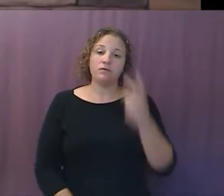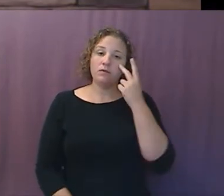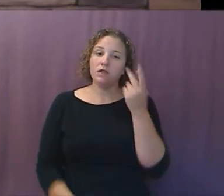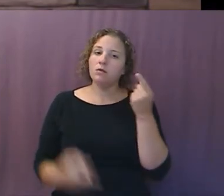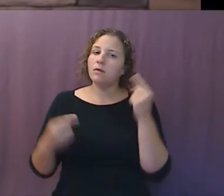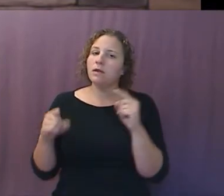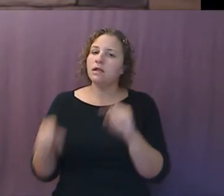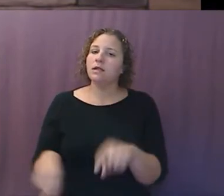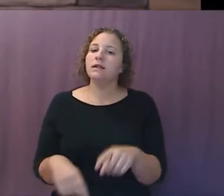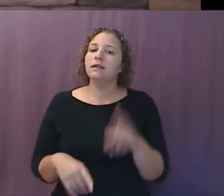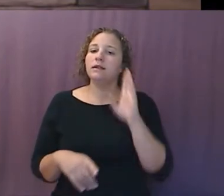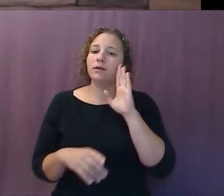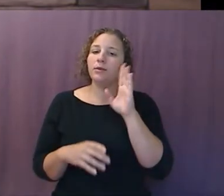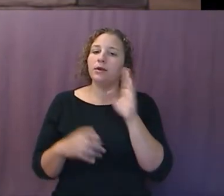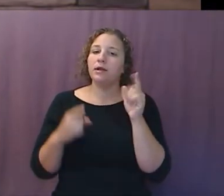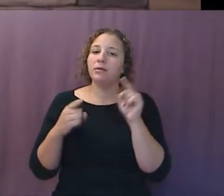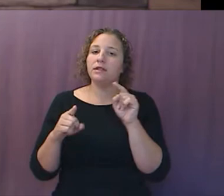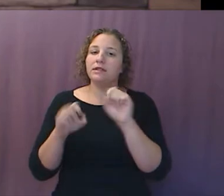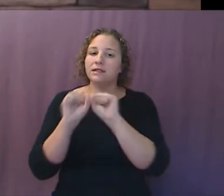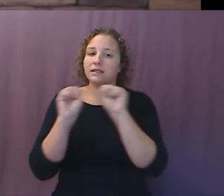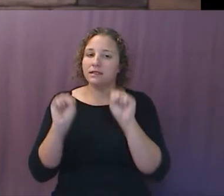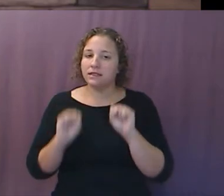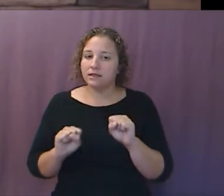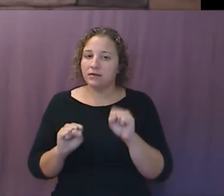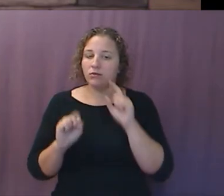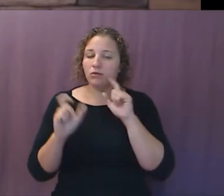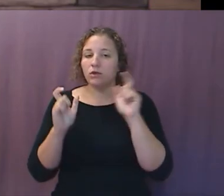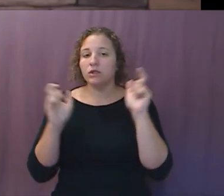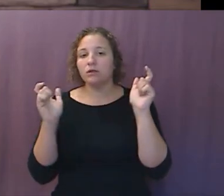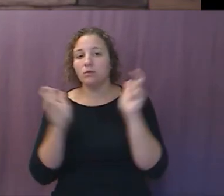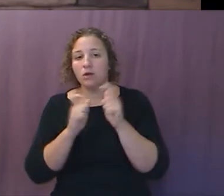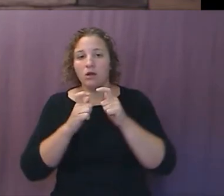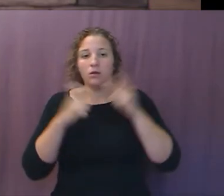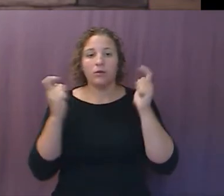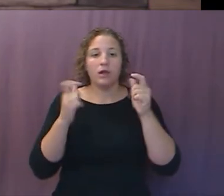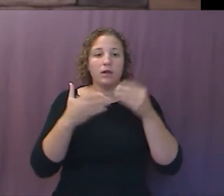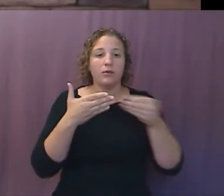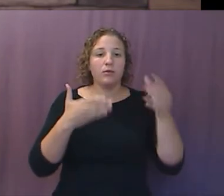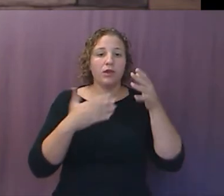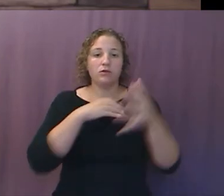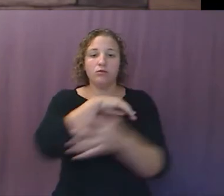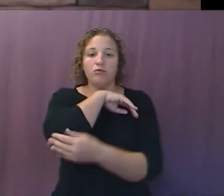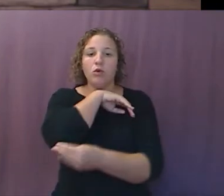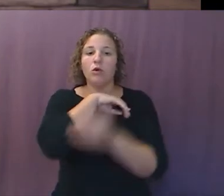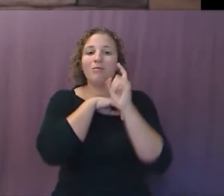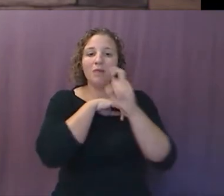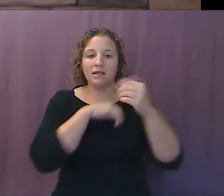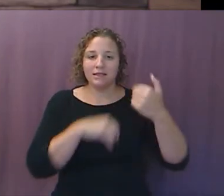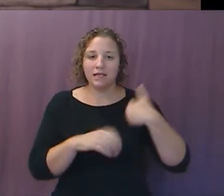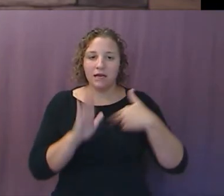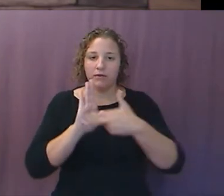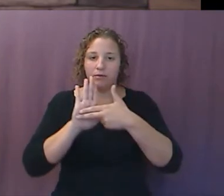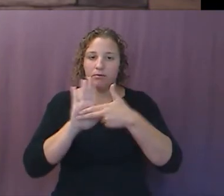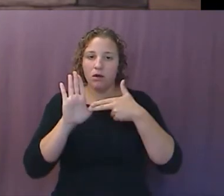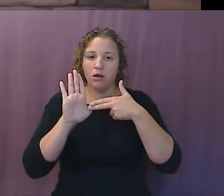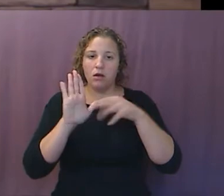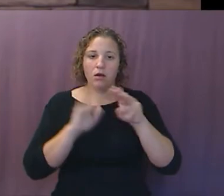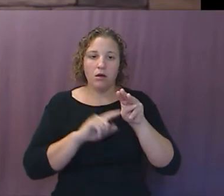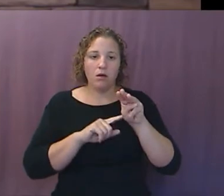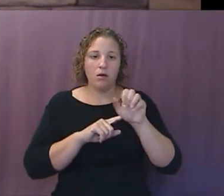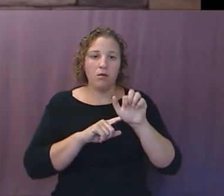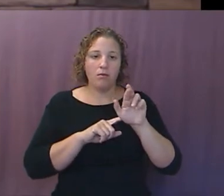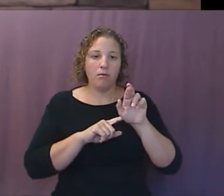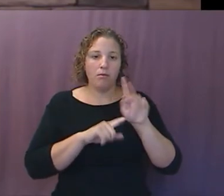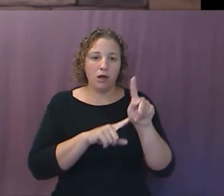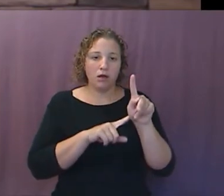is there's going to eventually be a system where smaller, great, rich or poor, freer bond have to receive a mark or you will not be able to buy or